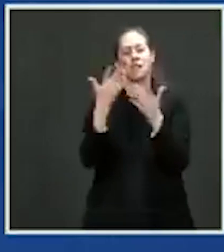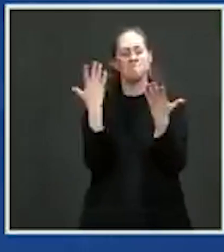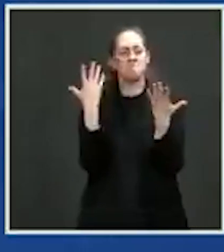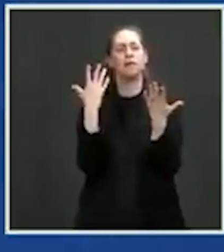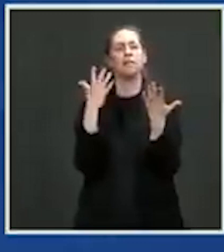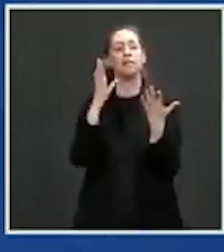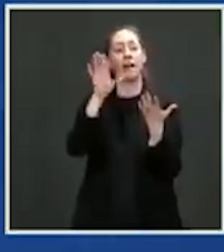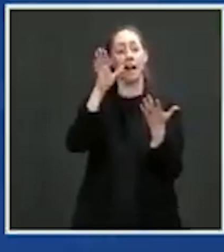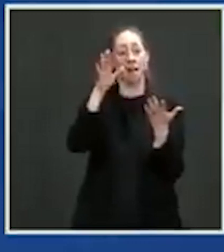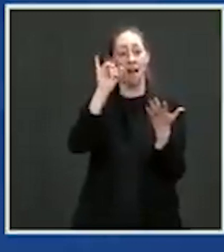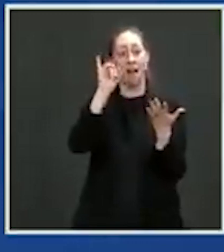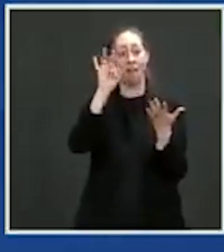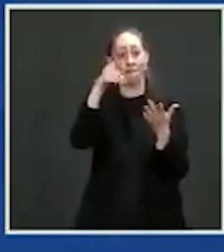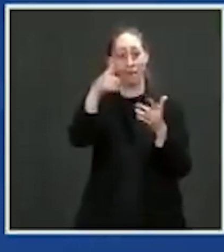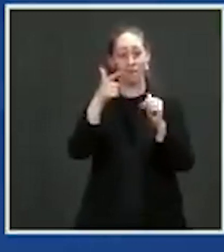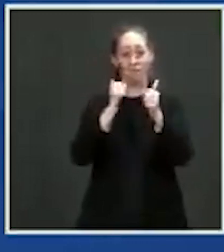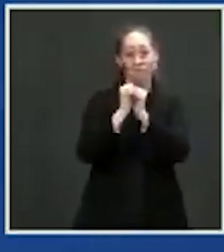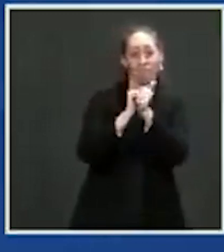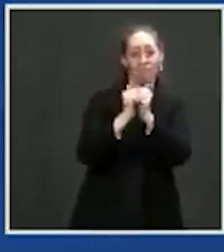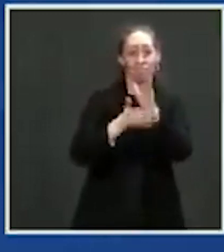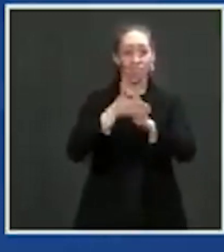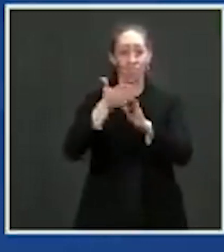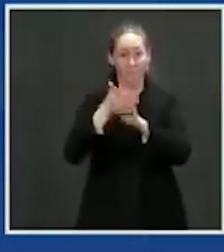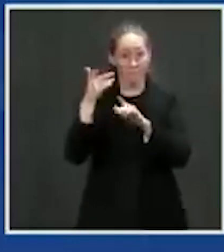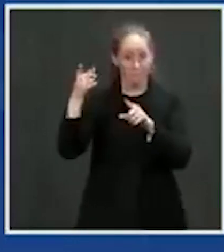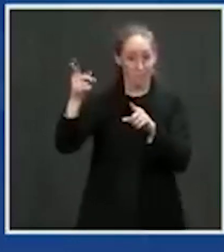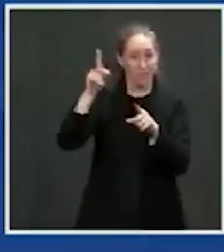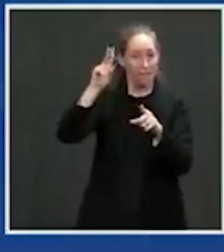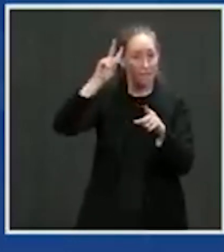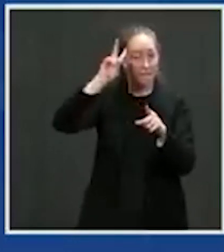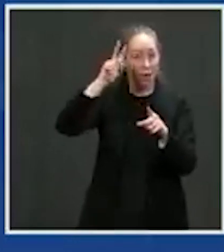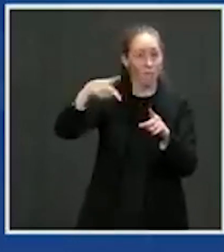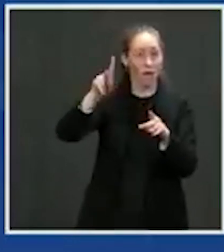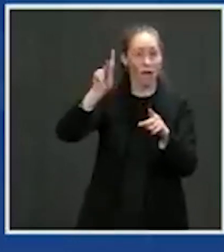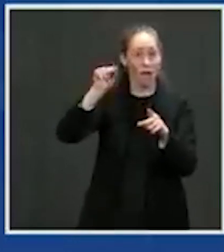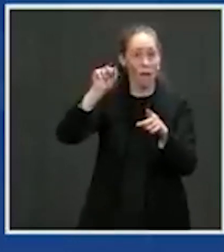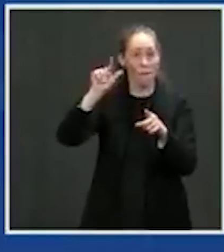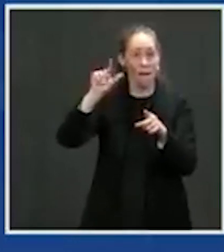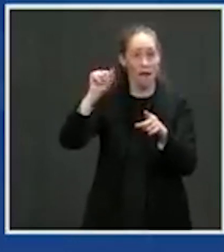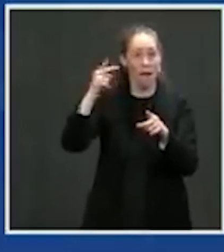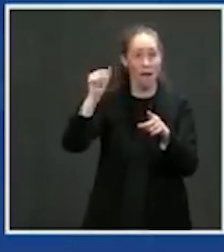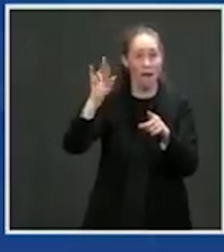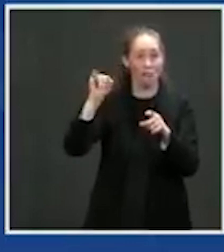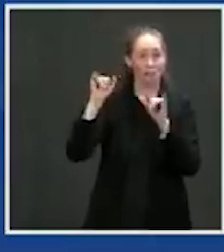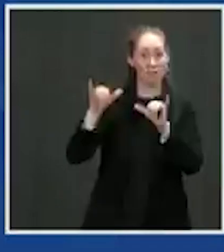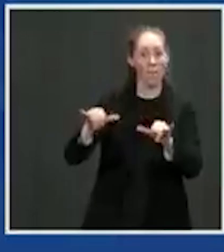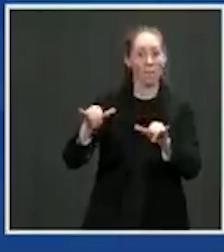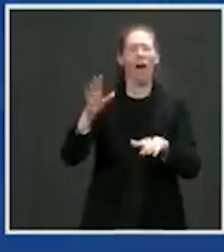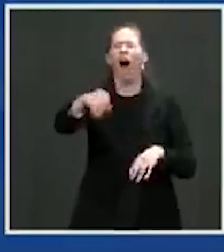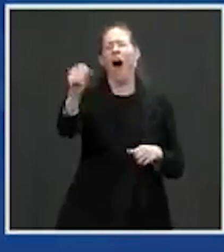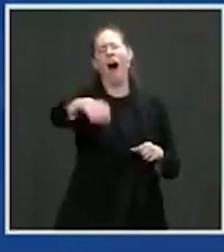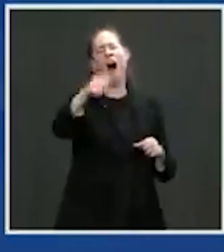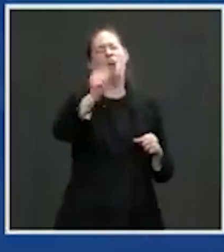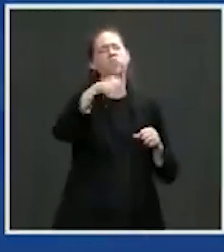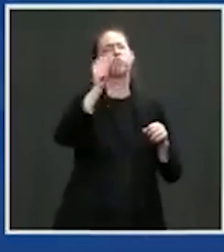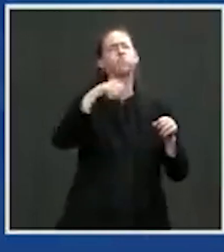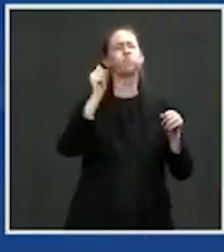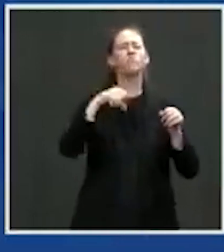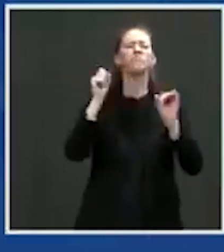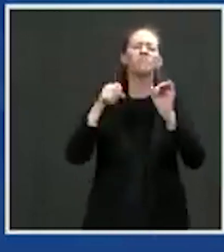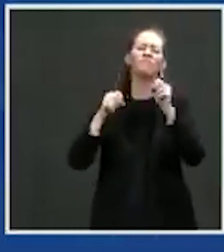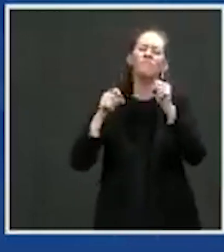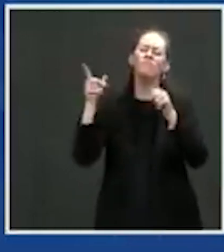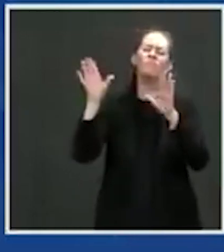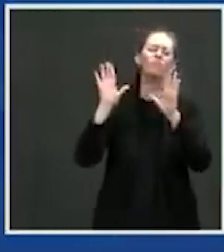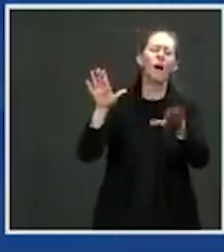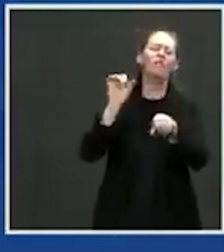Harris be on your ticket? I would fully expect that to be the case. She's doing a great job. She's a great partner. She's a great partner. And do you